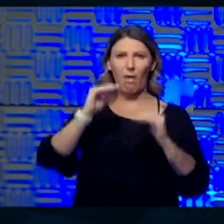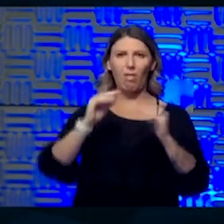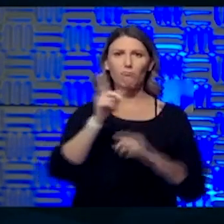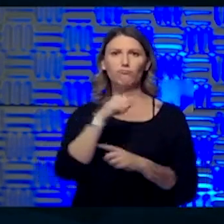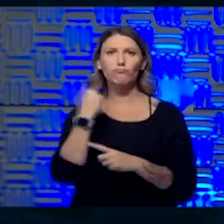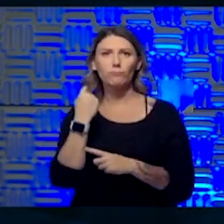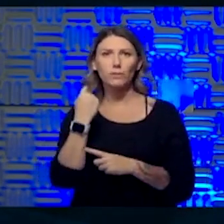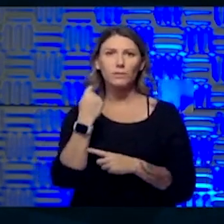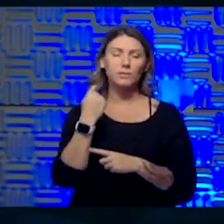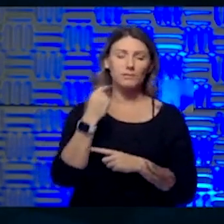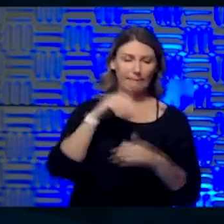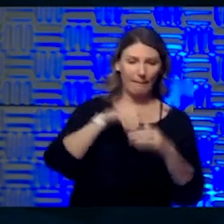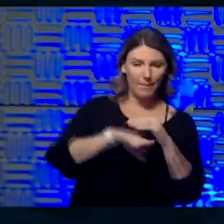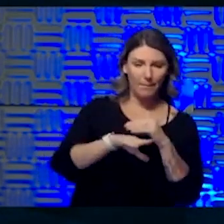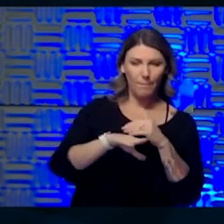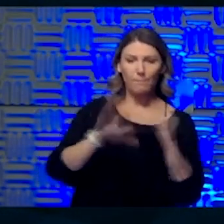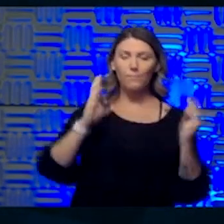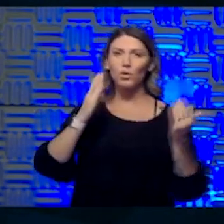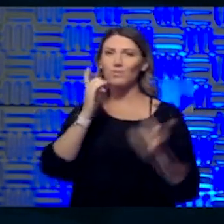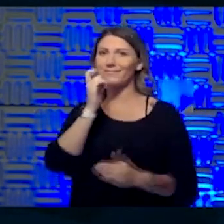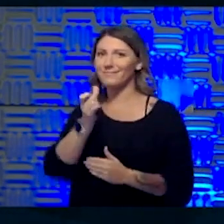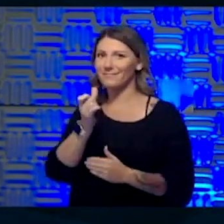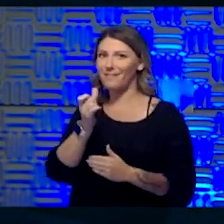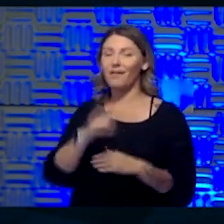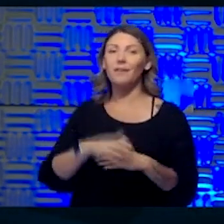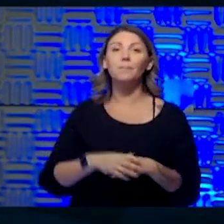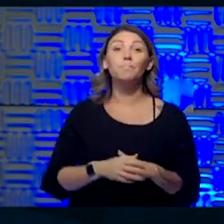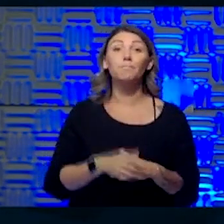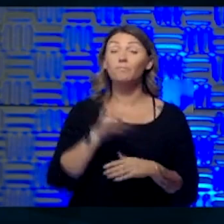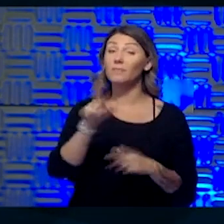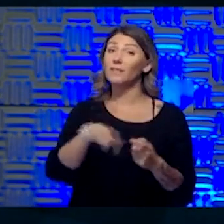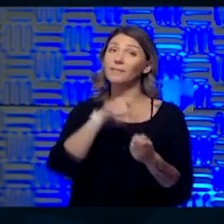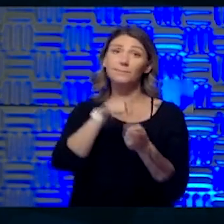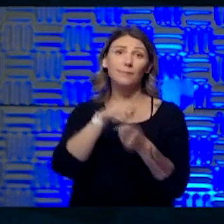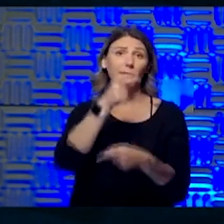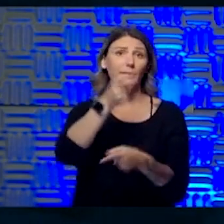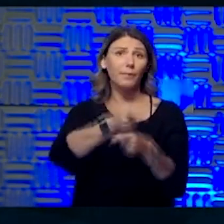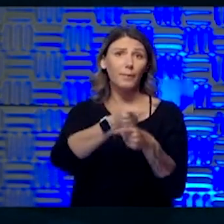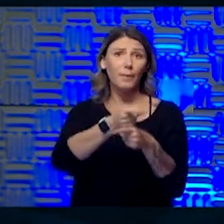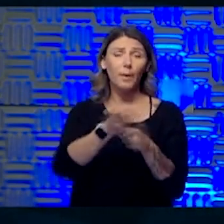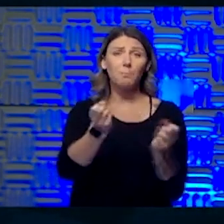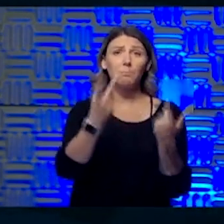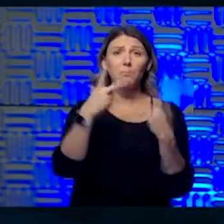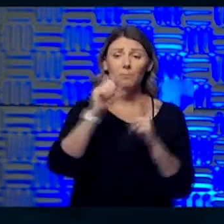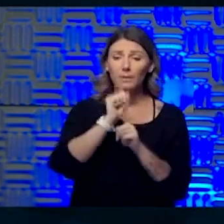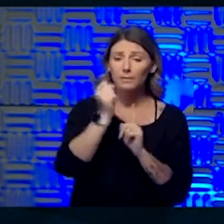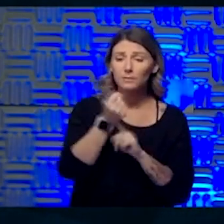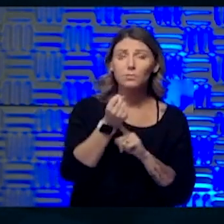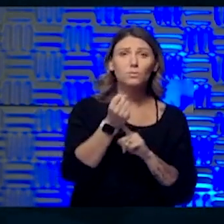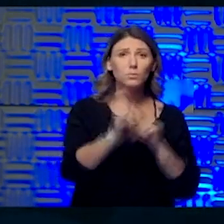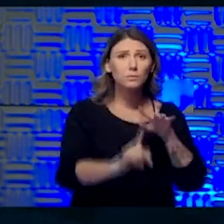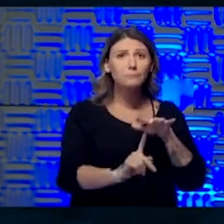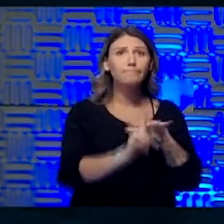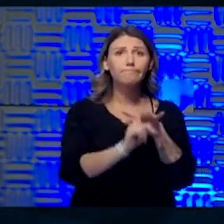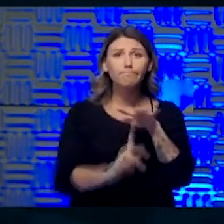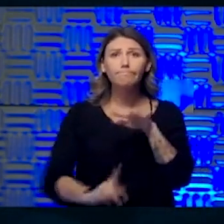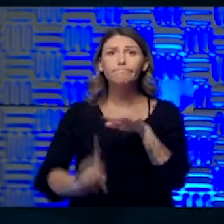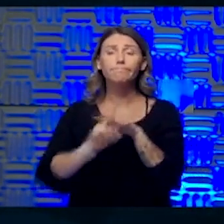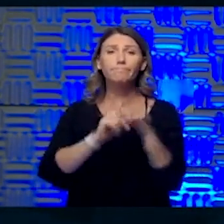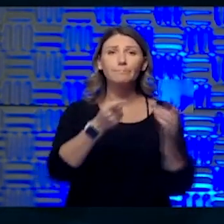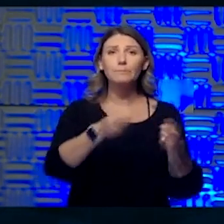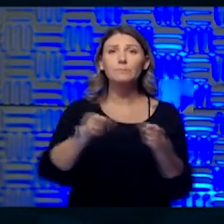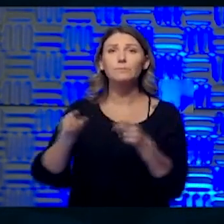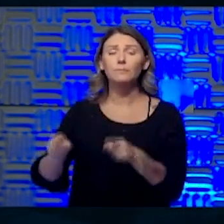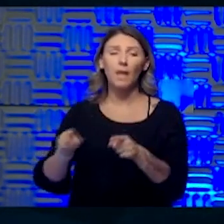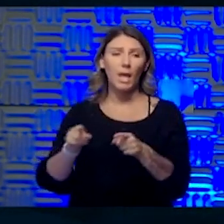versus the risk of not coming in. And, um, you're exactly right. I think, um, there've been many situations where a patient's had a